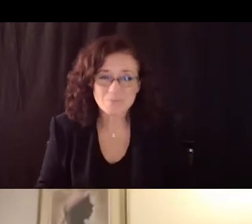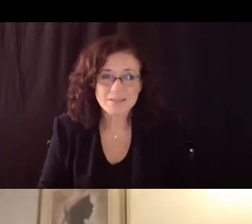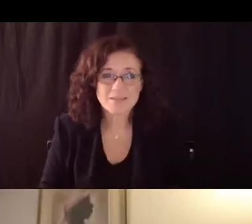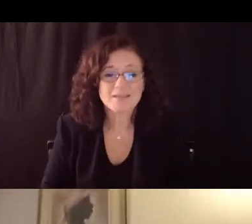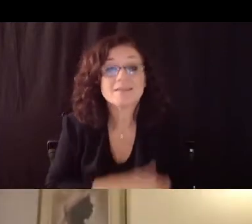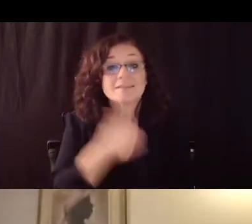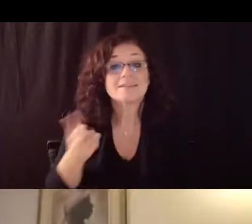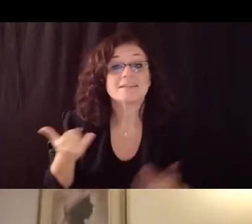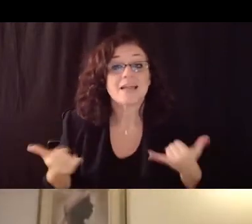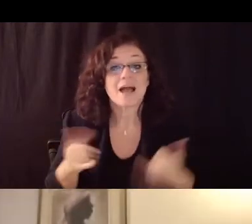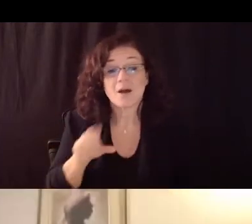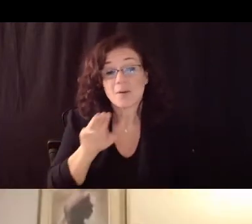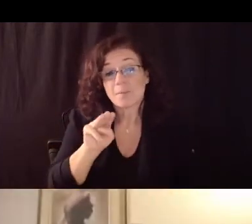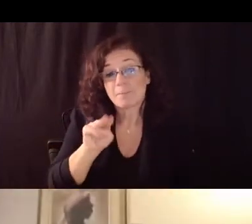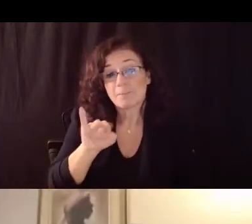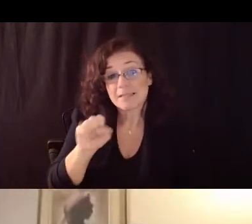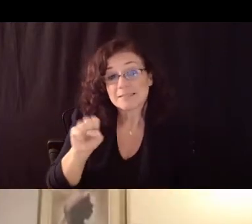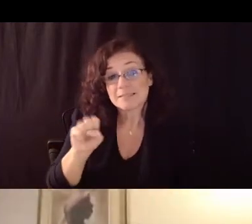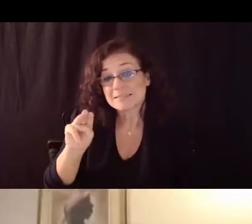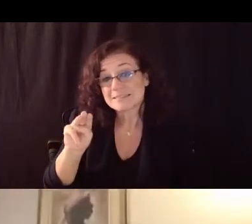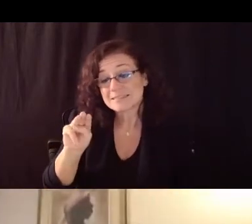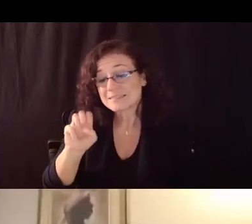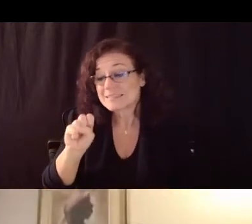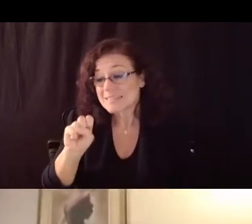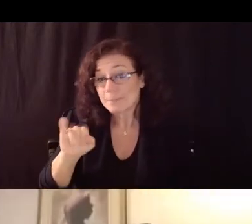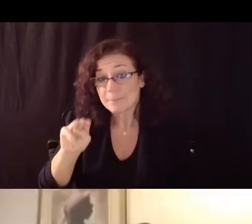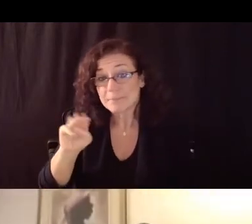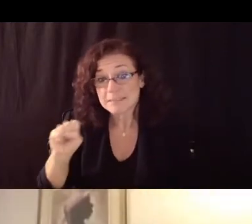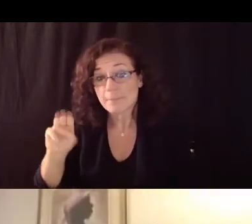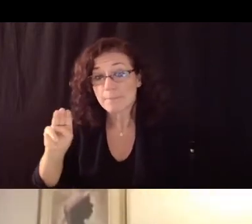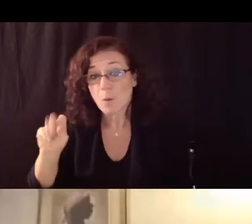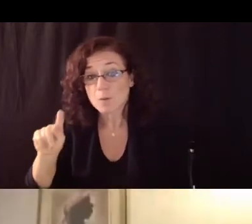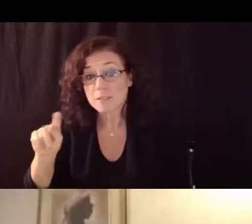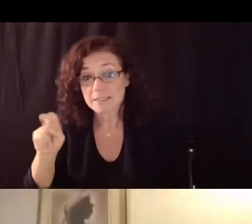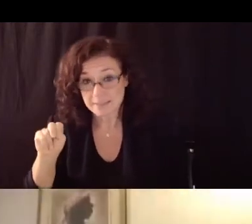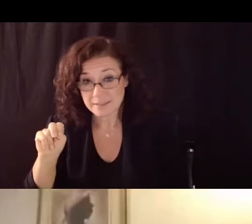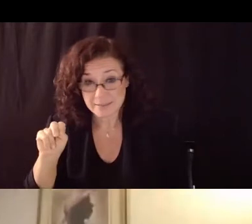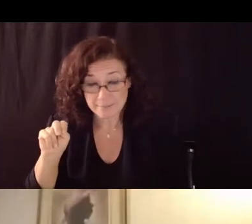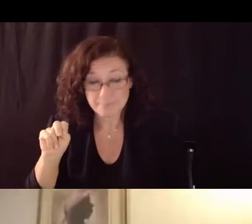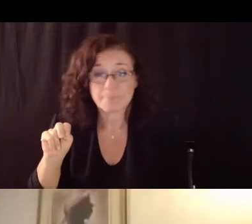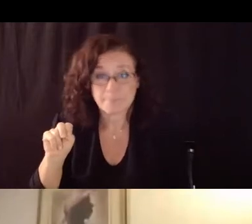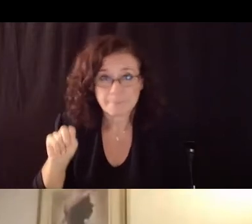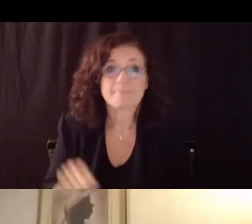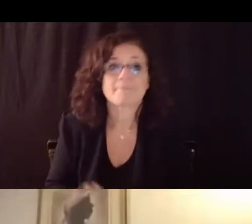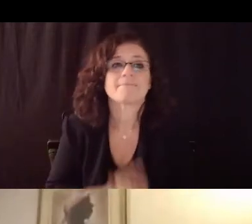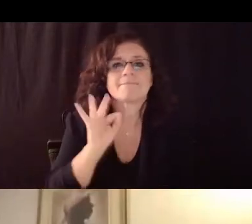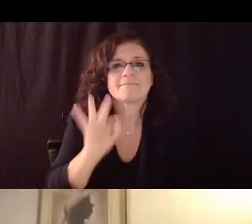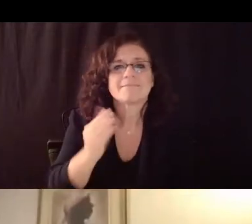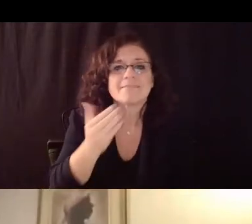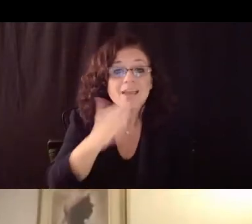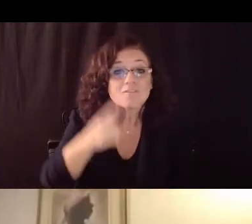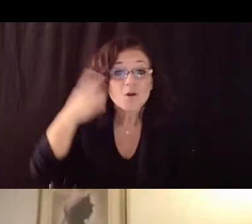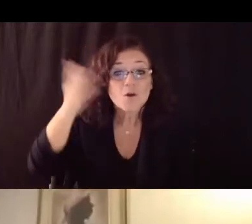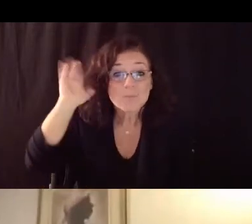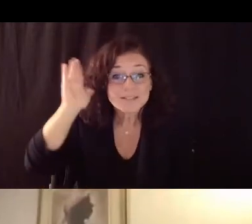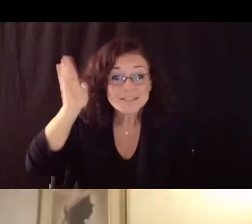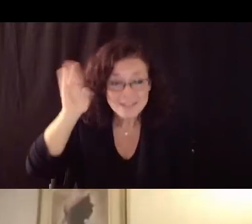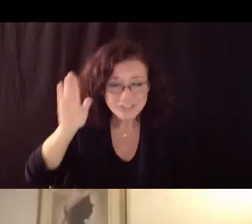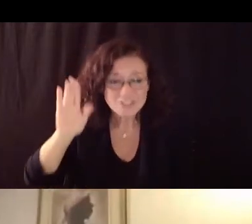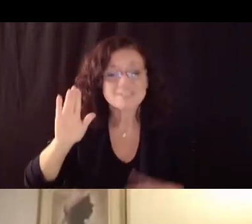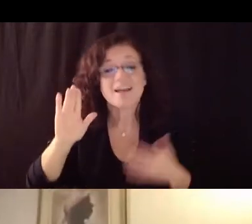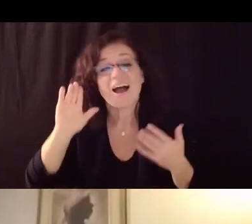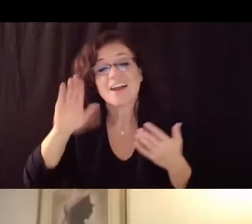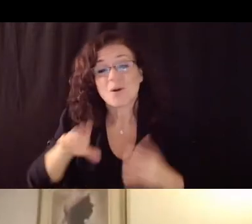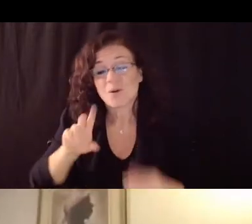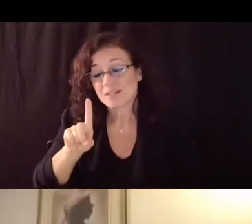yes thank you thank you very much everyone for your presentations very comprehensive tonight and i know dr fitzgivins had to leave but always